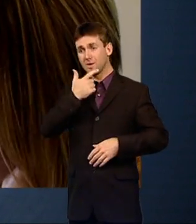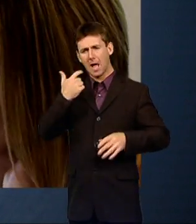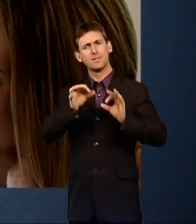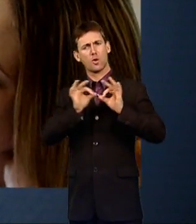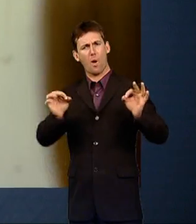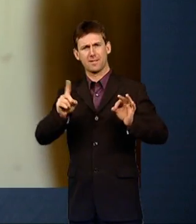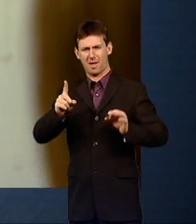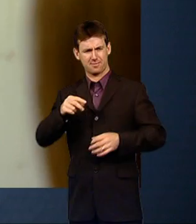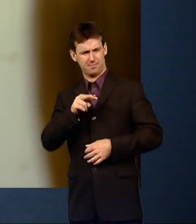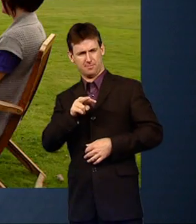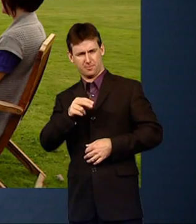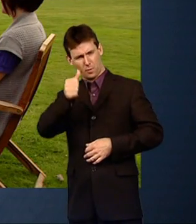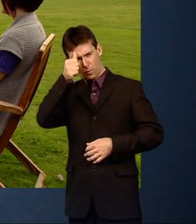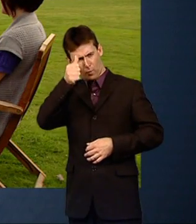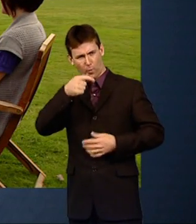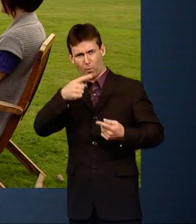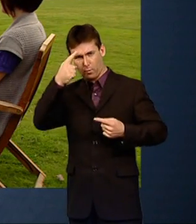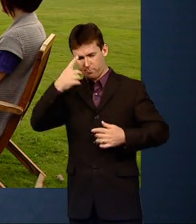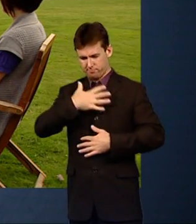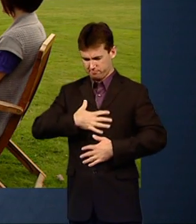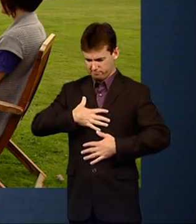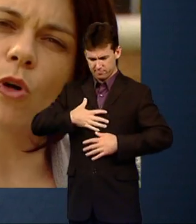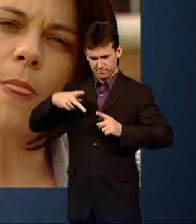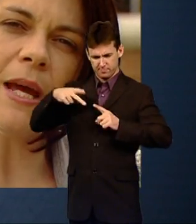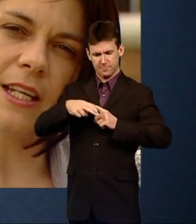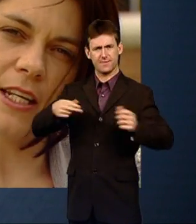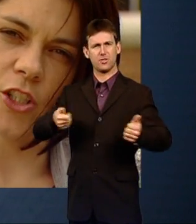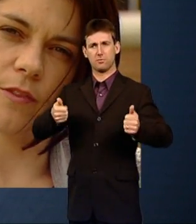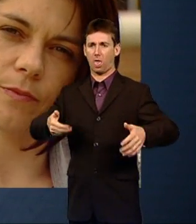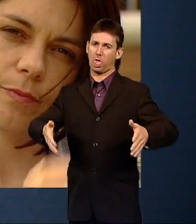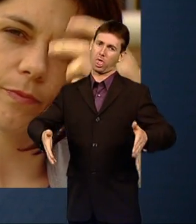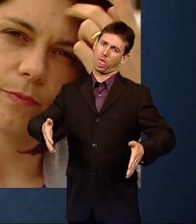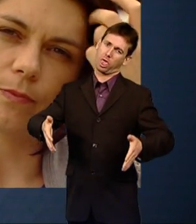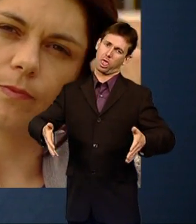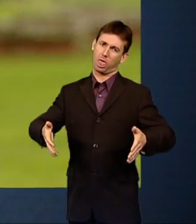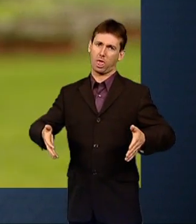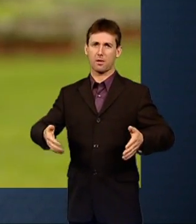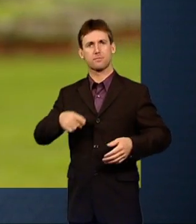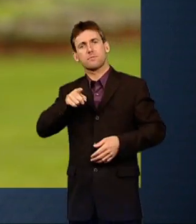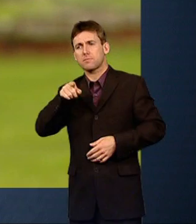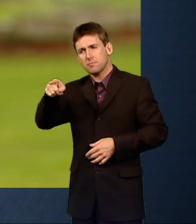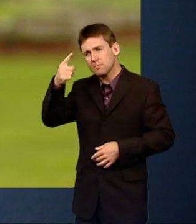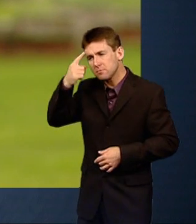it wasn't nice cos it wasn't Yaz. What did it feel like when you were on the medication? Trapped.